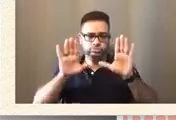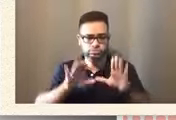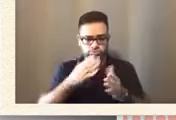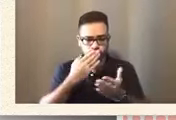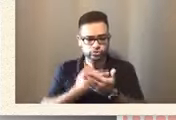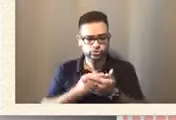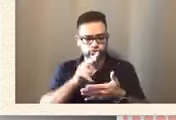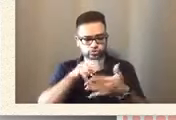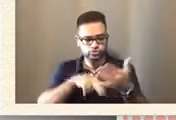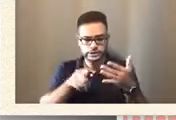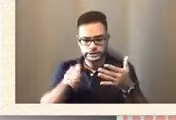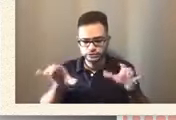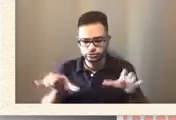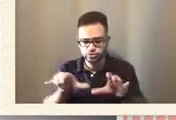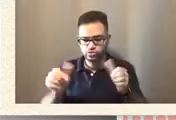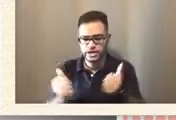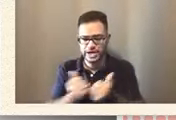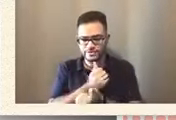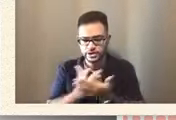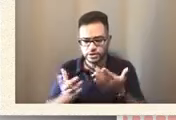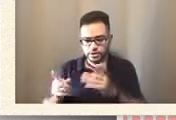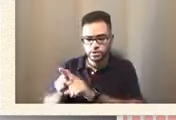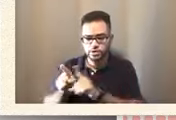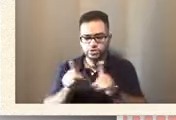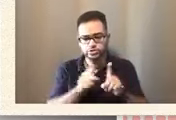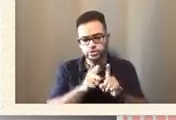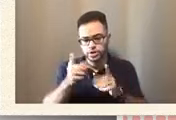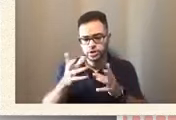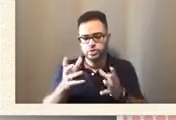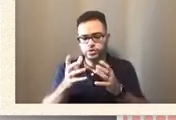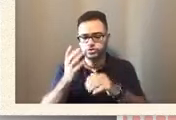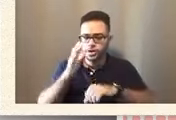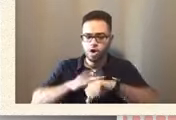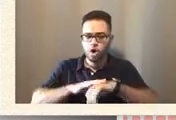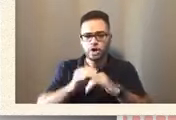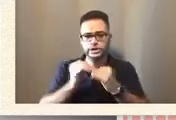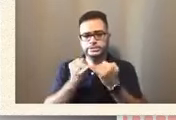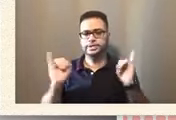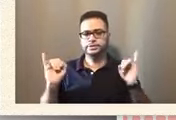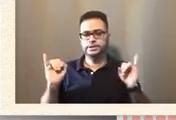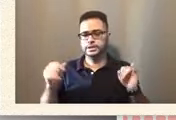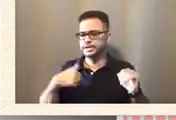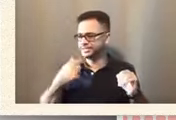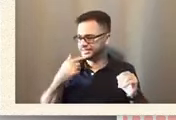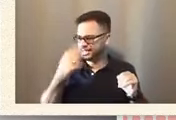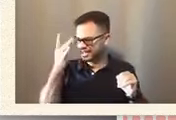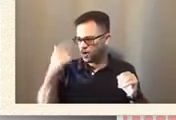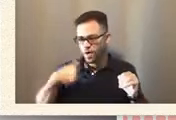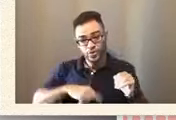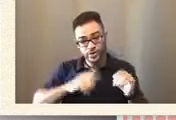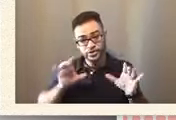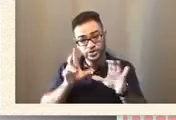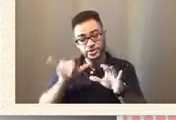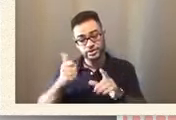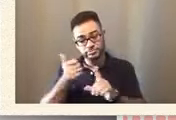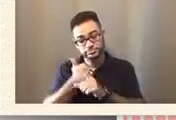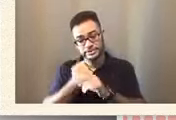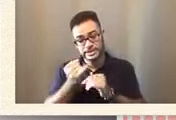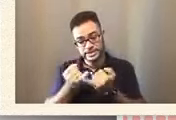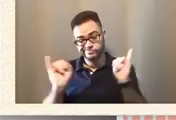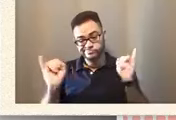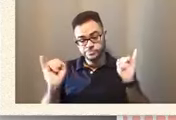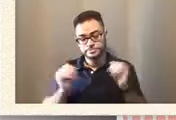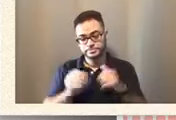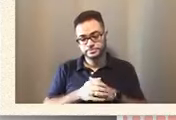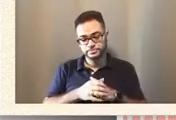And also, he wants to be on his own. And I'm like, that's why we're doing this stuff. That's why he's doing it. So, he's, he's,